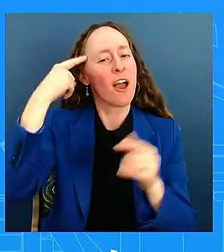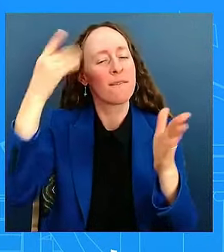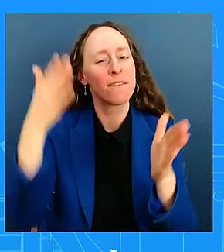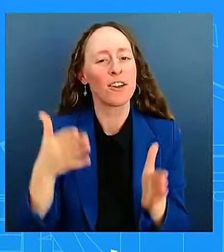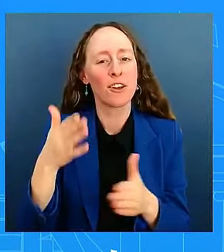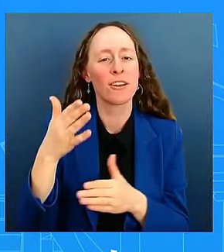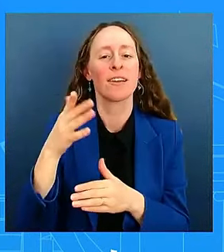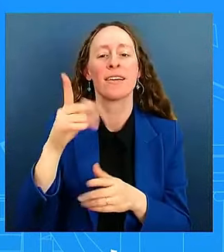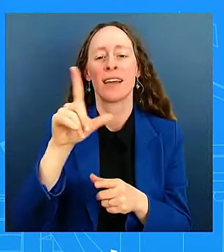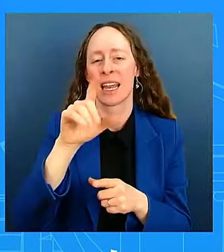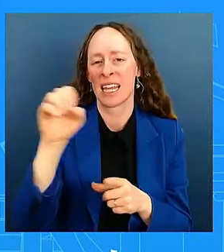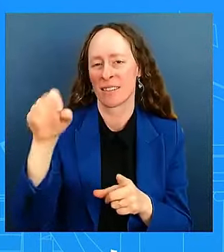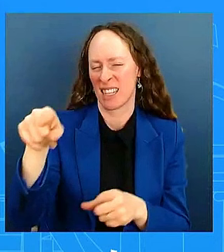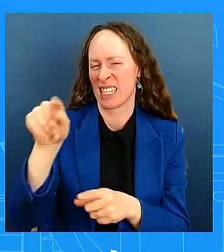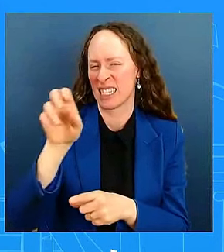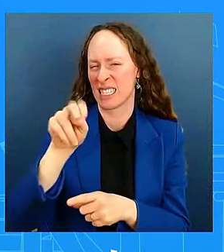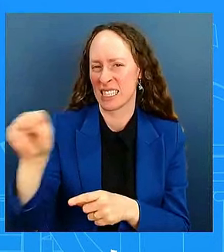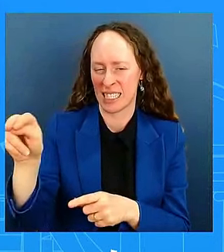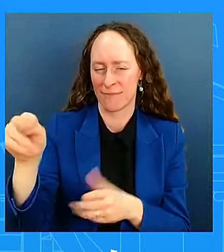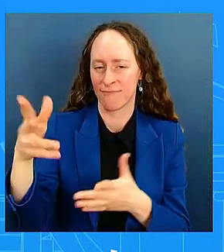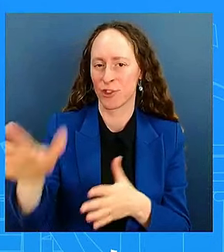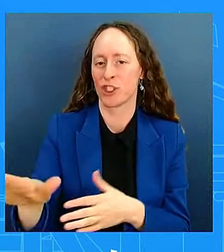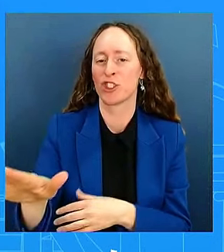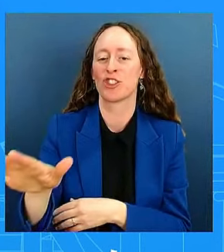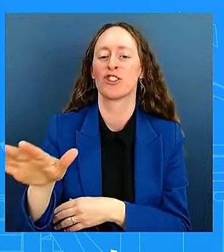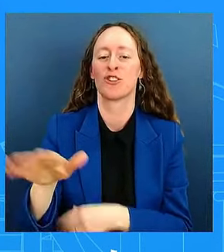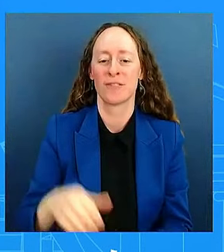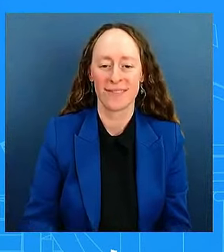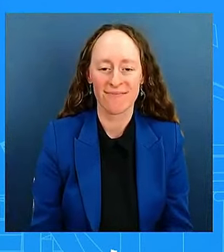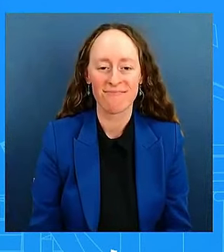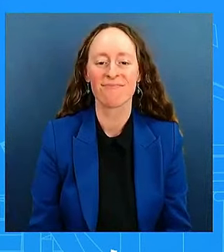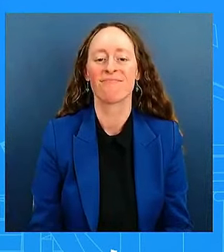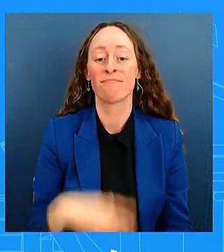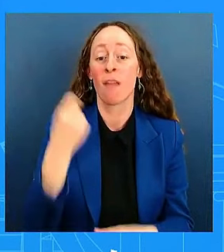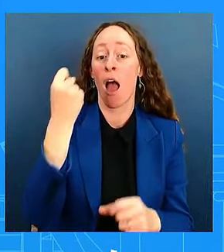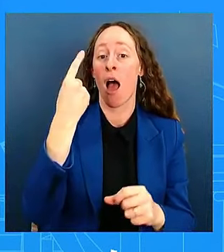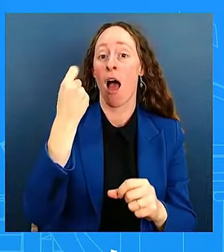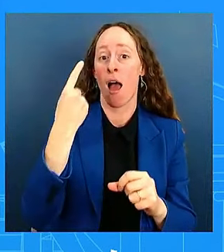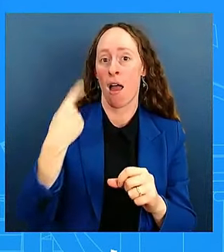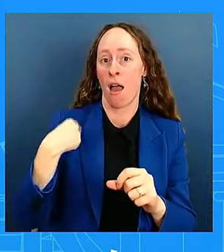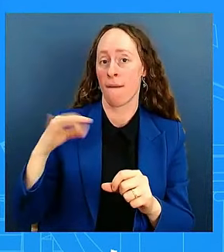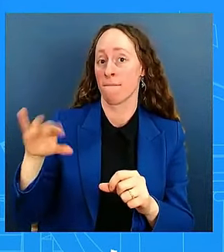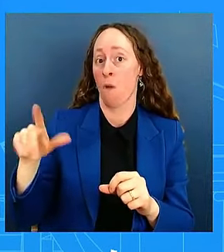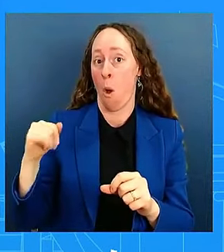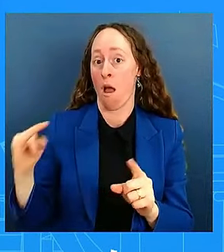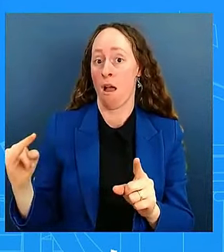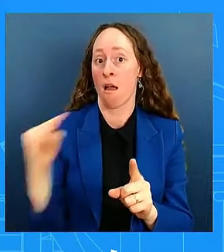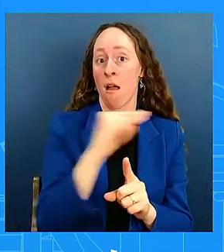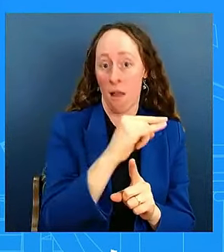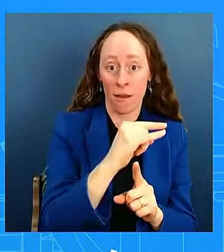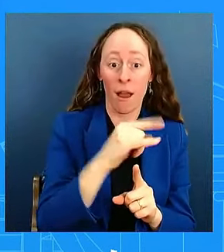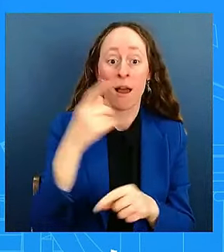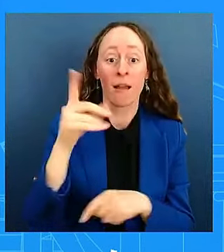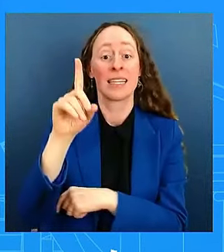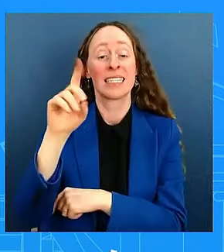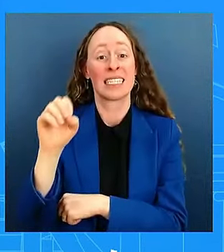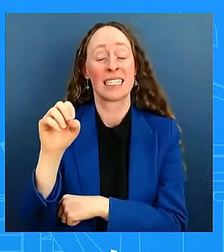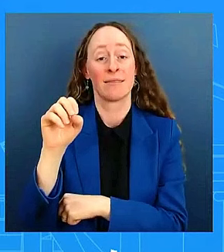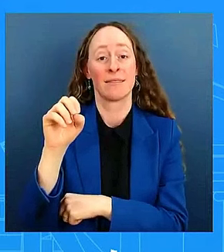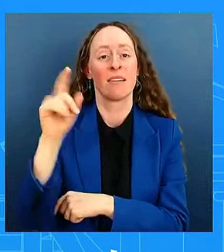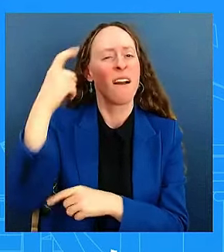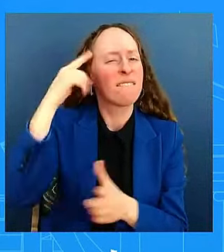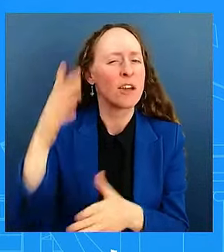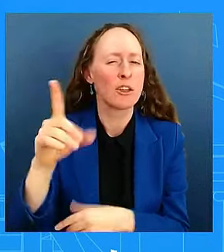from our trip, uh, to Florida and Georgia yesterday. Uh, I don't have a, uh, conversation to read out with the Florida, uh, the governor of Florida.